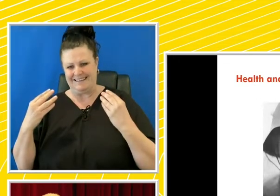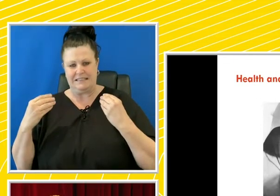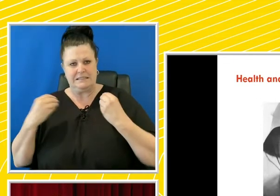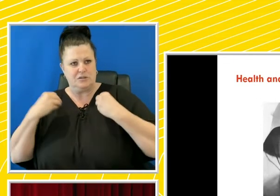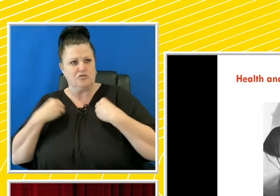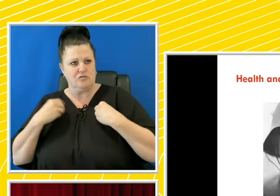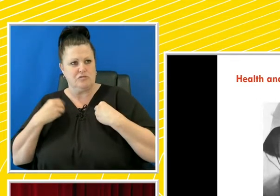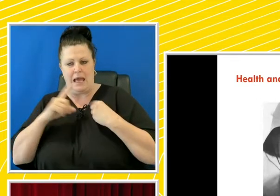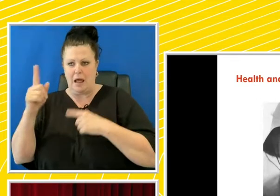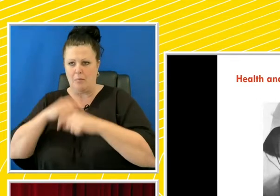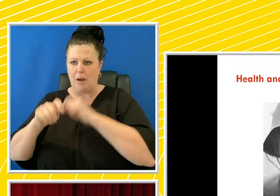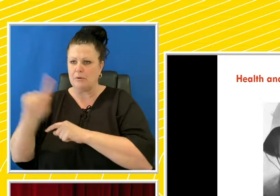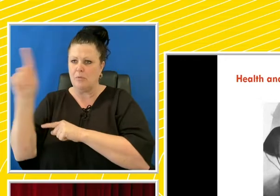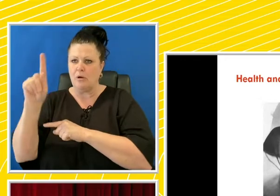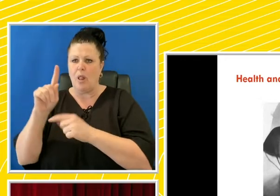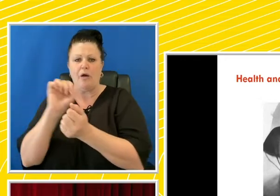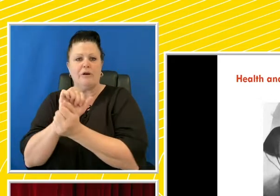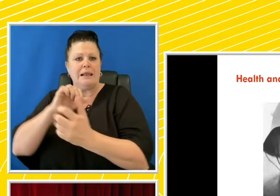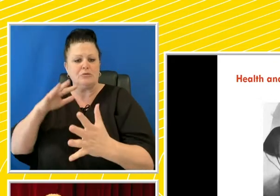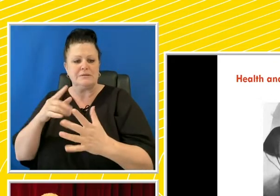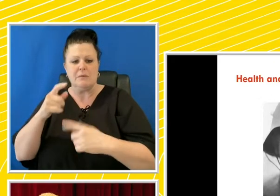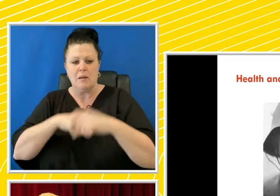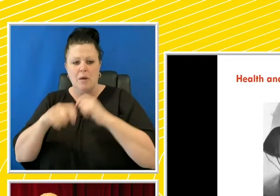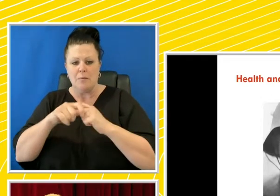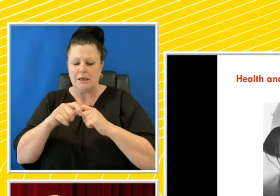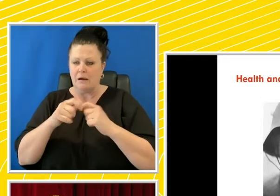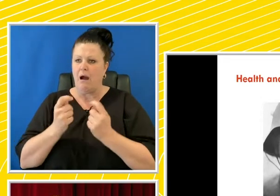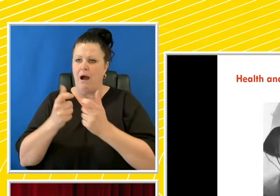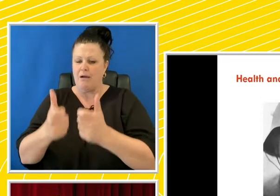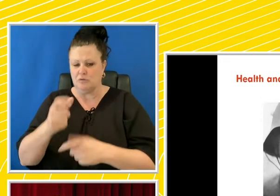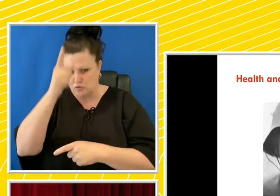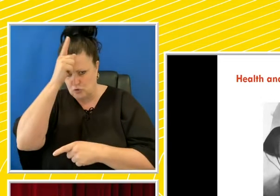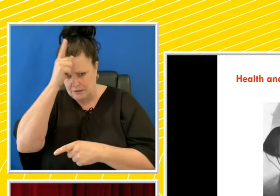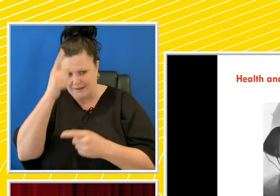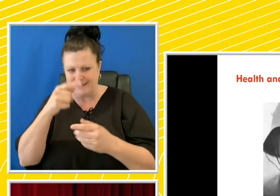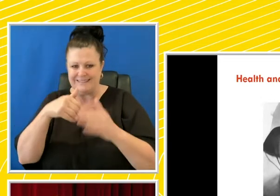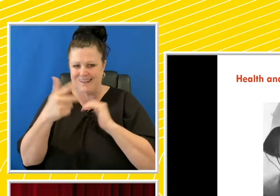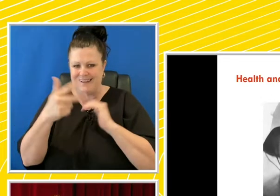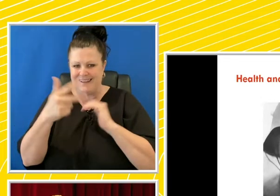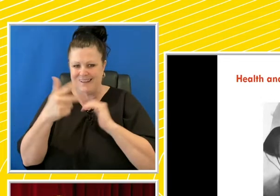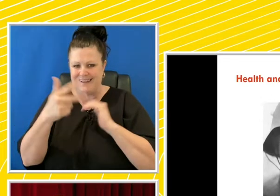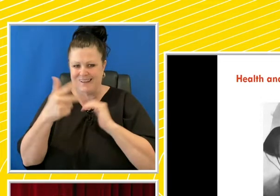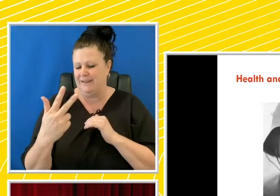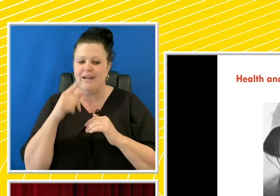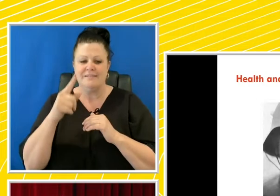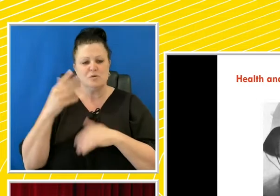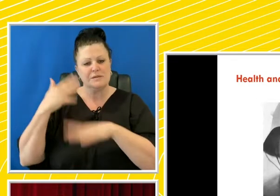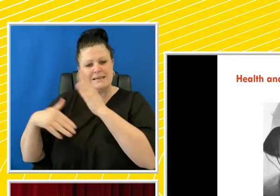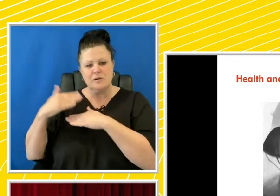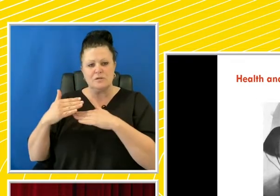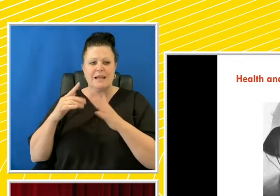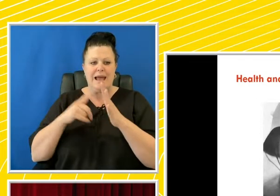failure of political liberalism to take hold in Germany after a wave of revolutions in 1848. This is what the historian AJP Taylor